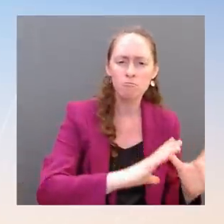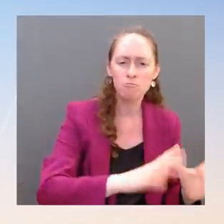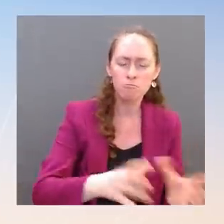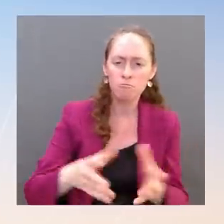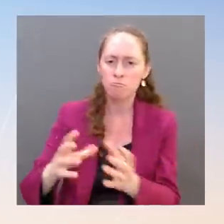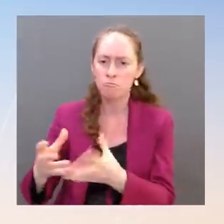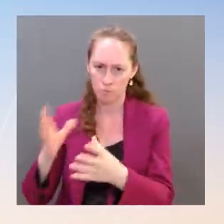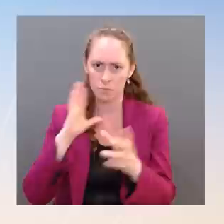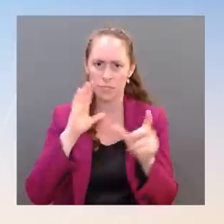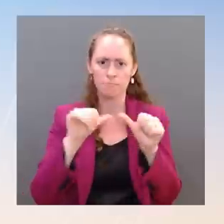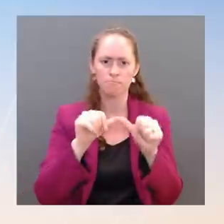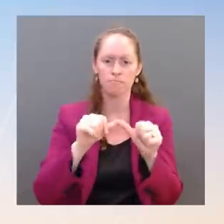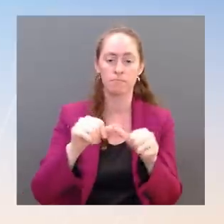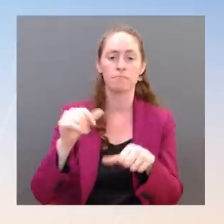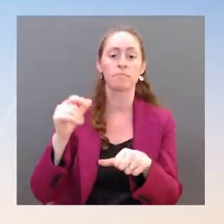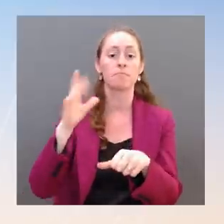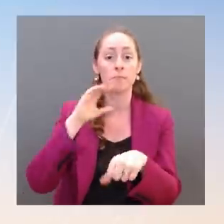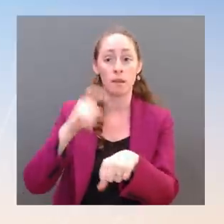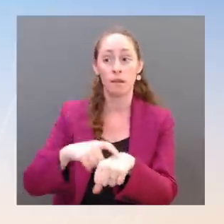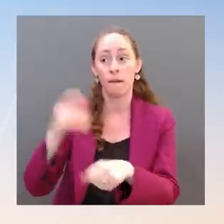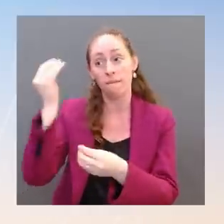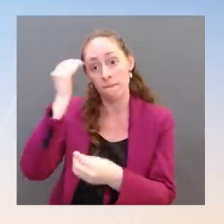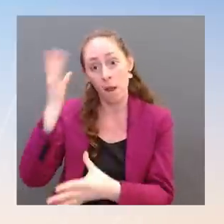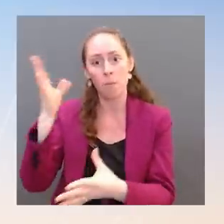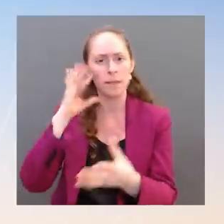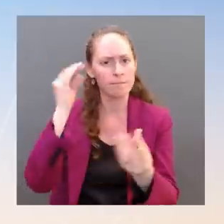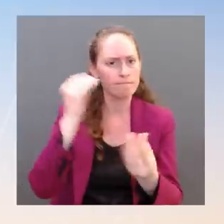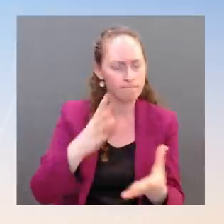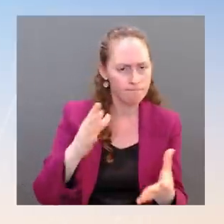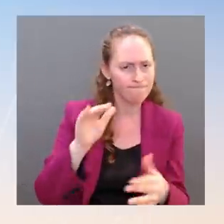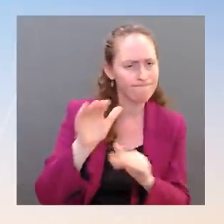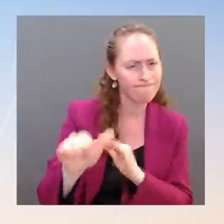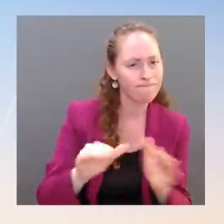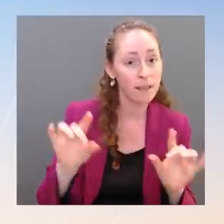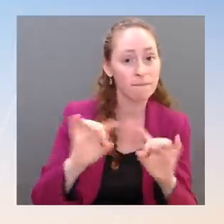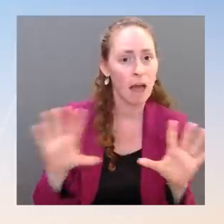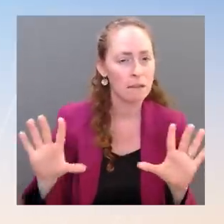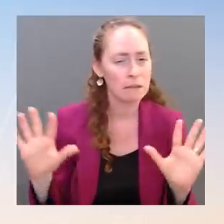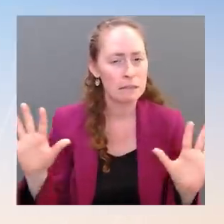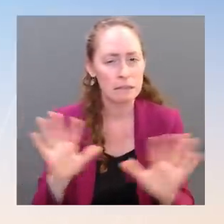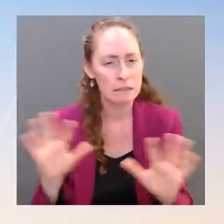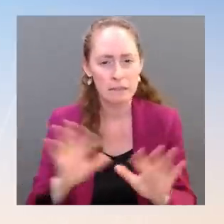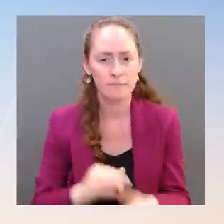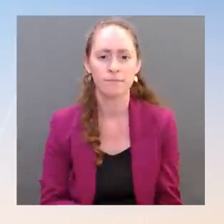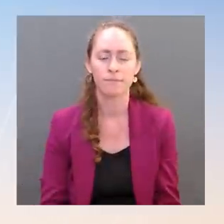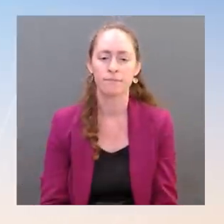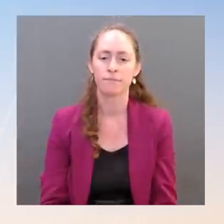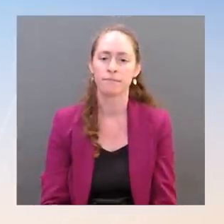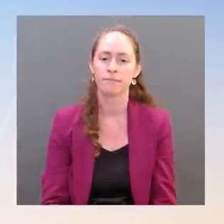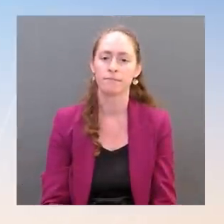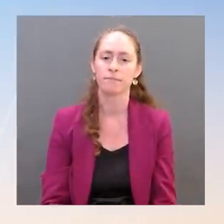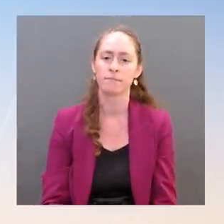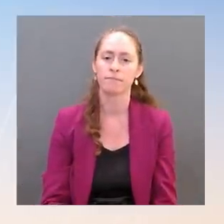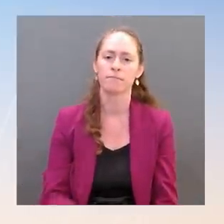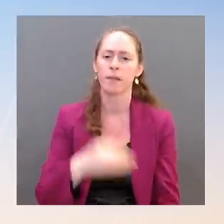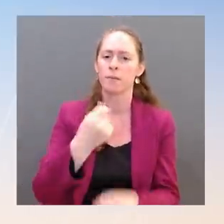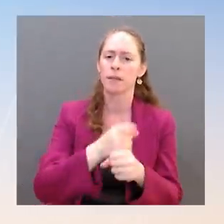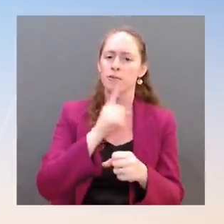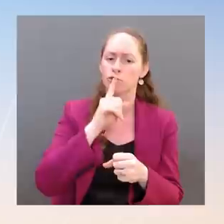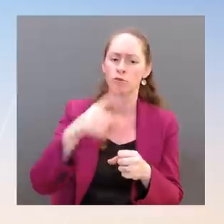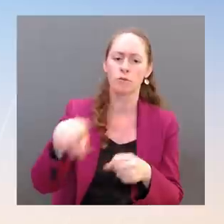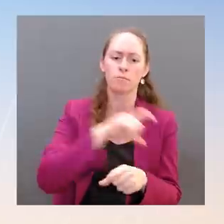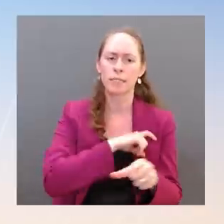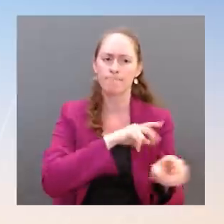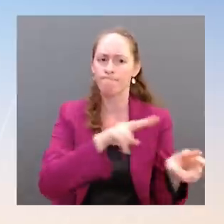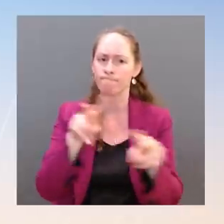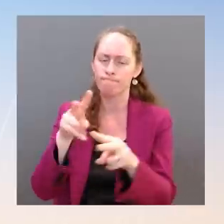all forms of violence, and to support law enforcement — enforcement effort to keep our communities safe. And then, final question on gas prices.